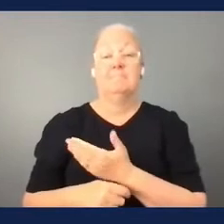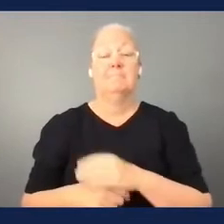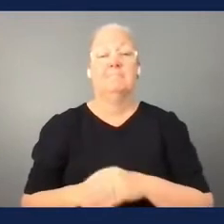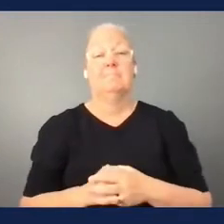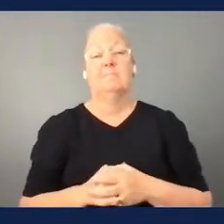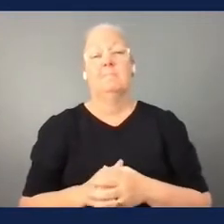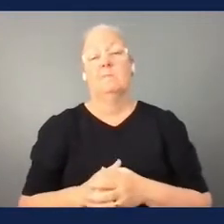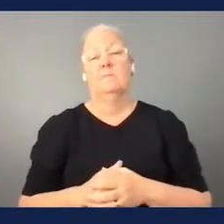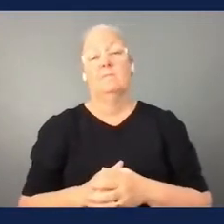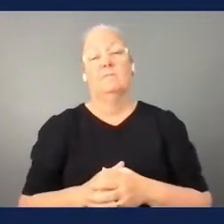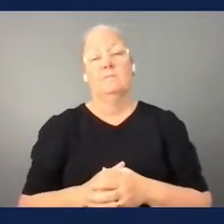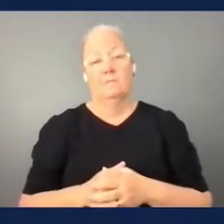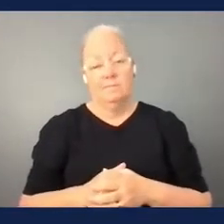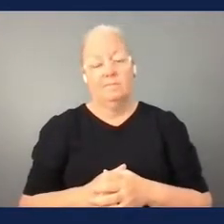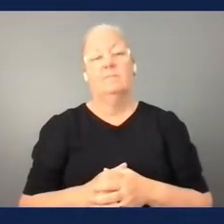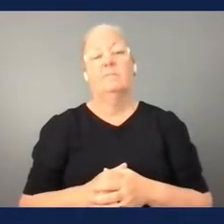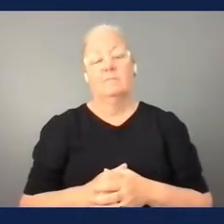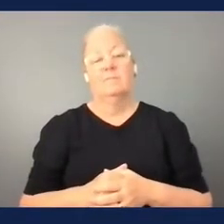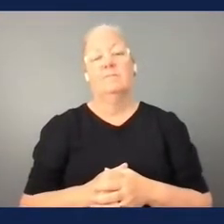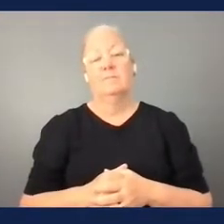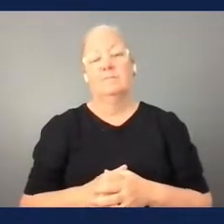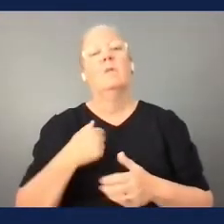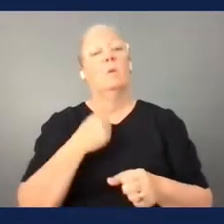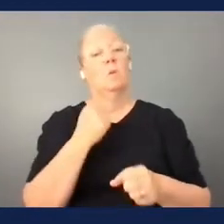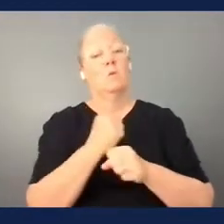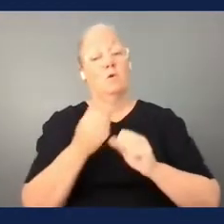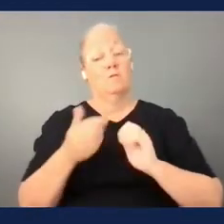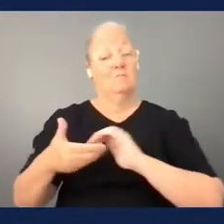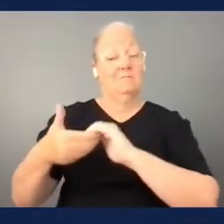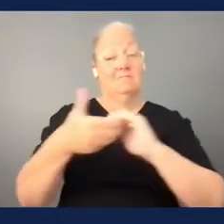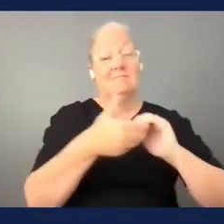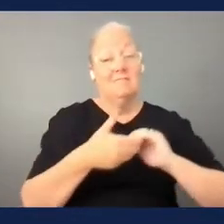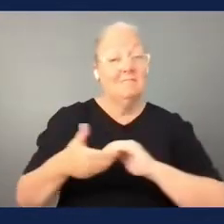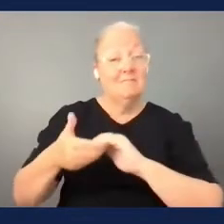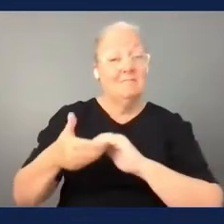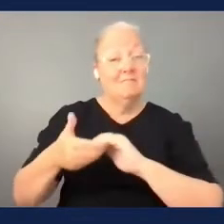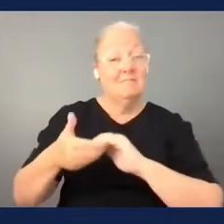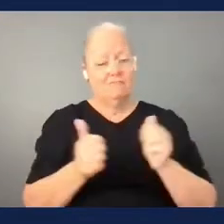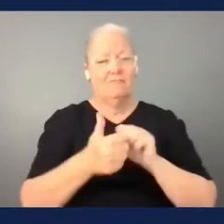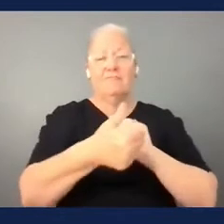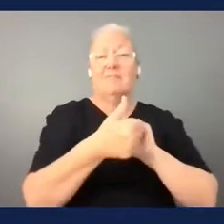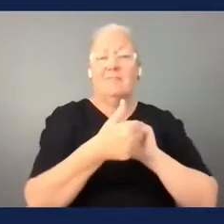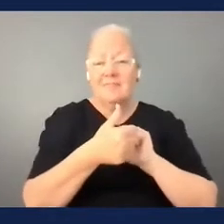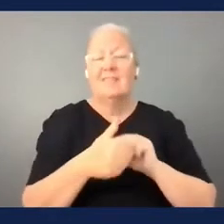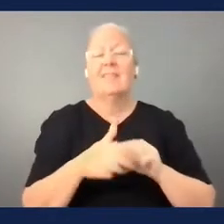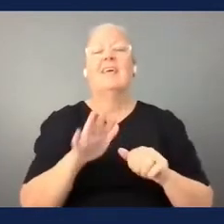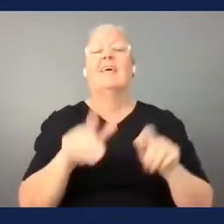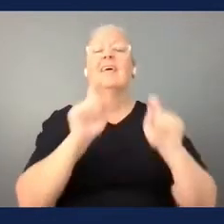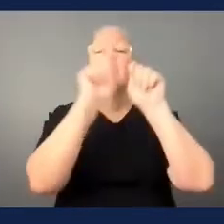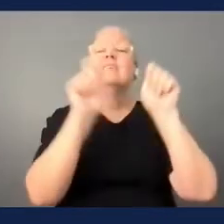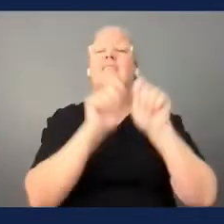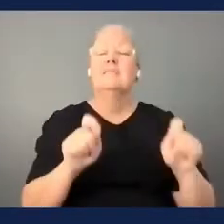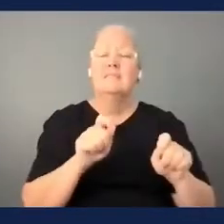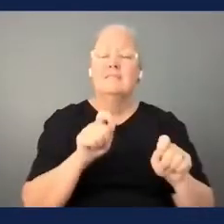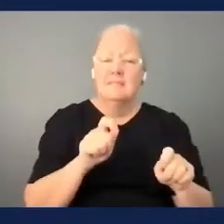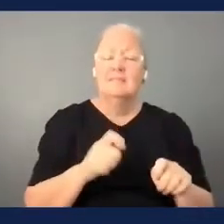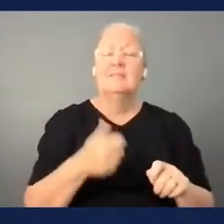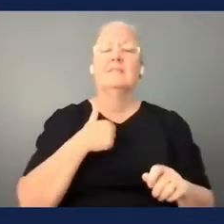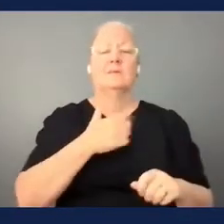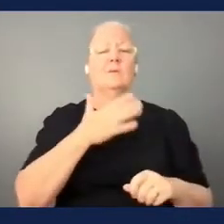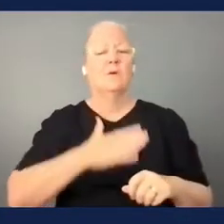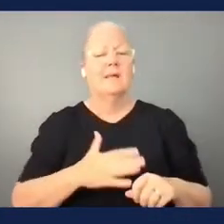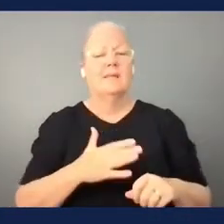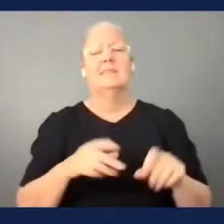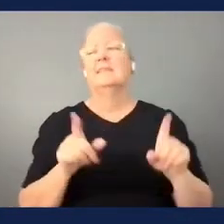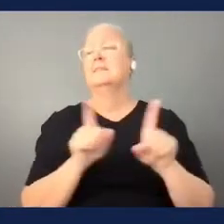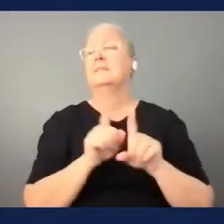yeah along with just working together with international federations um we the aim was just to bring in some role model football associations that